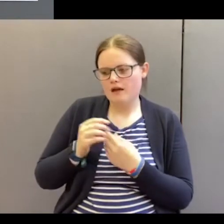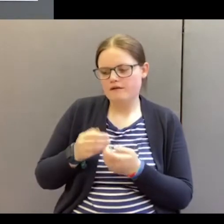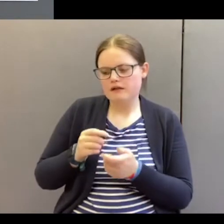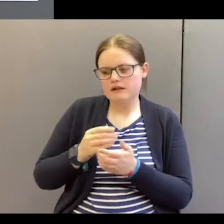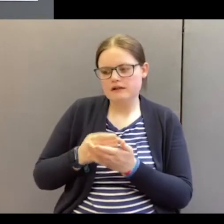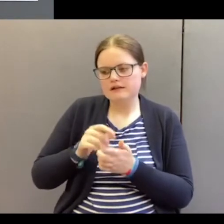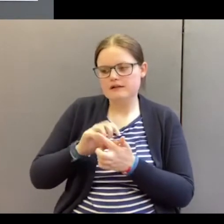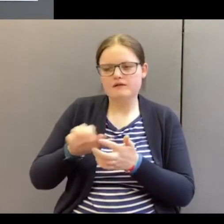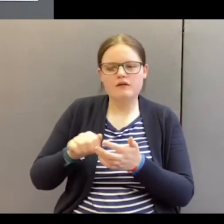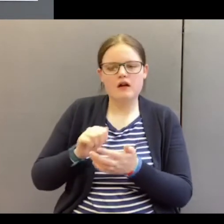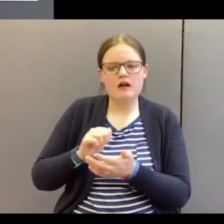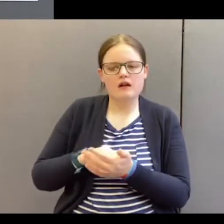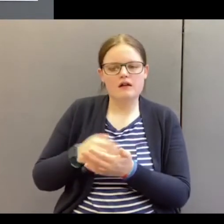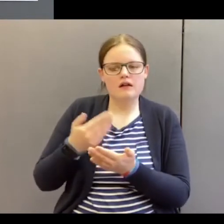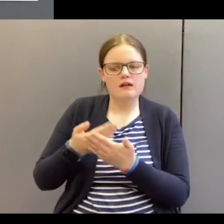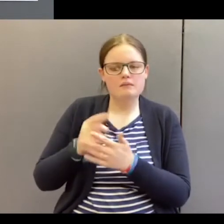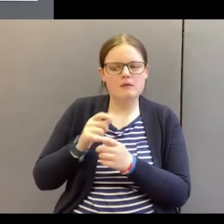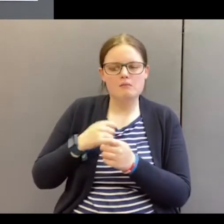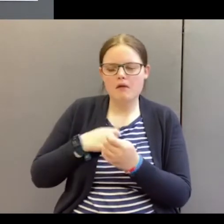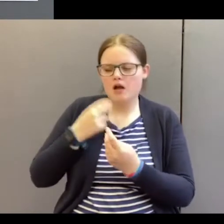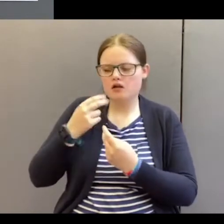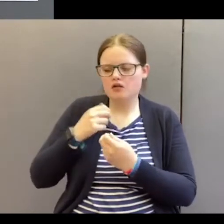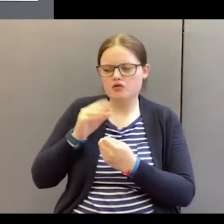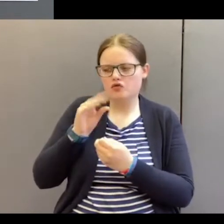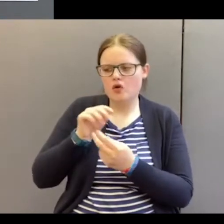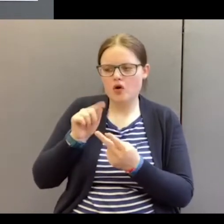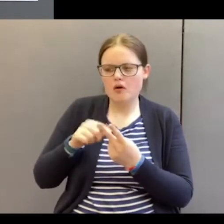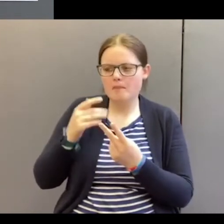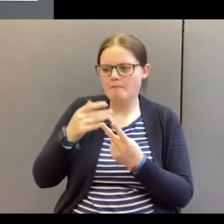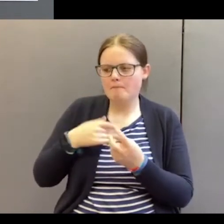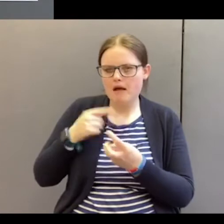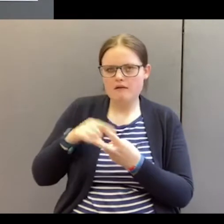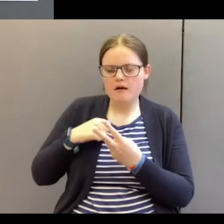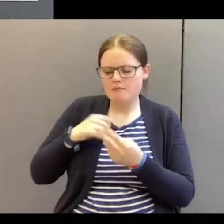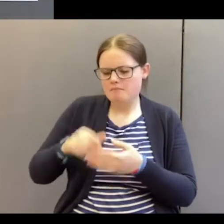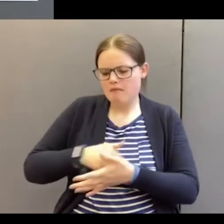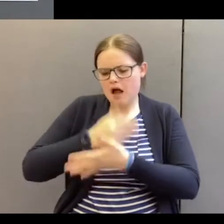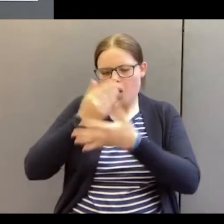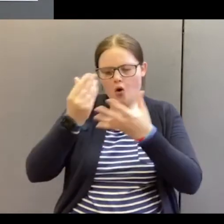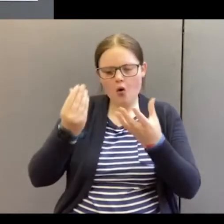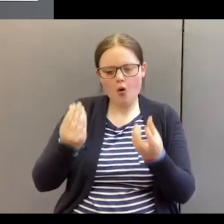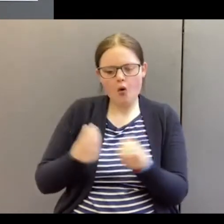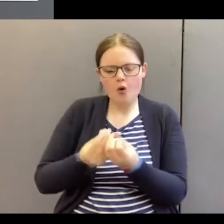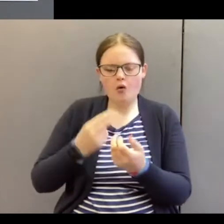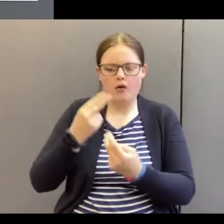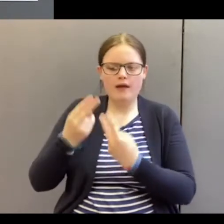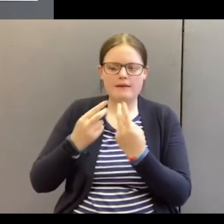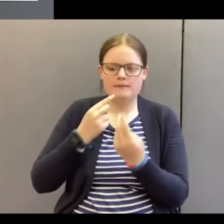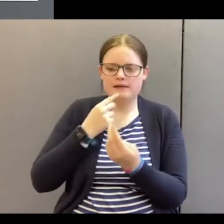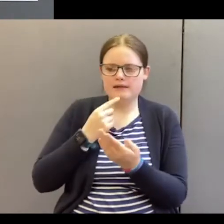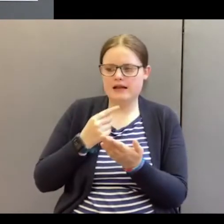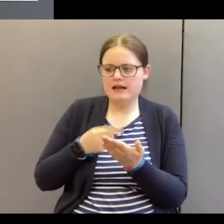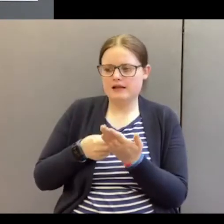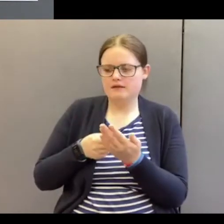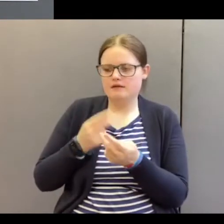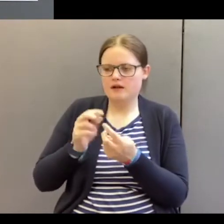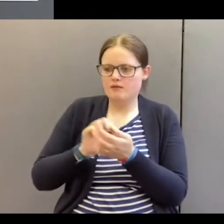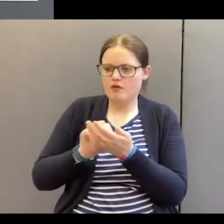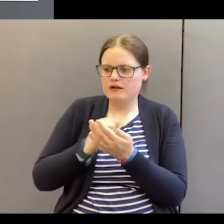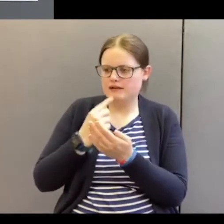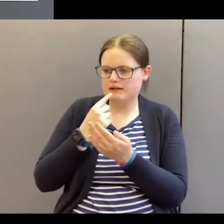demands my soul, my life, my all, says the hymn writer.